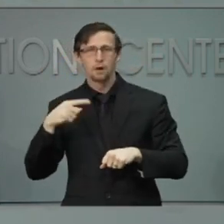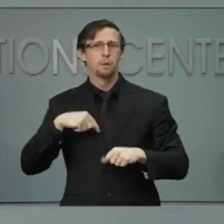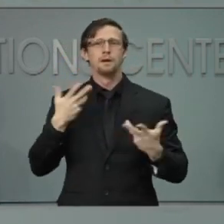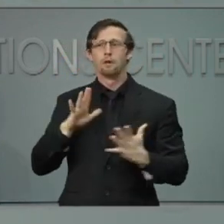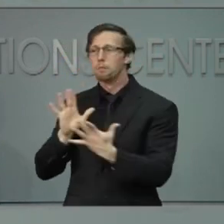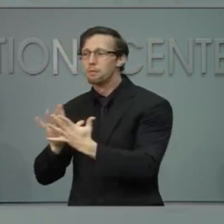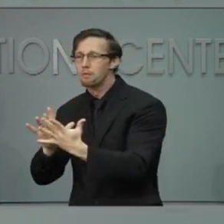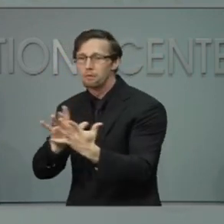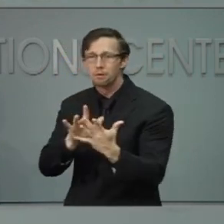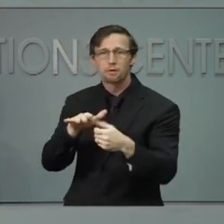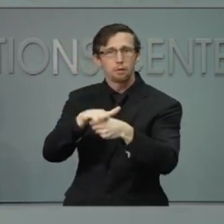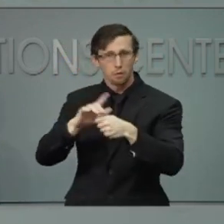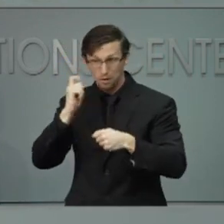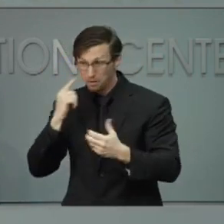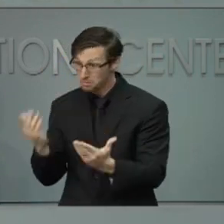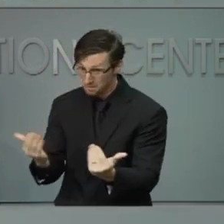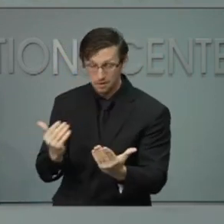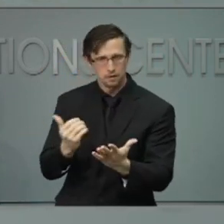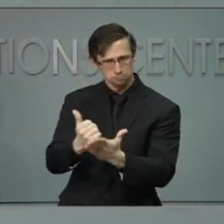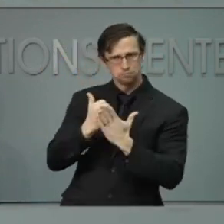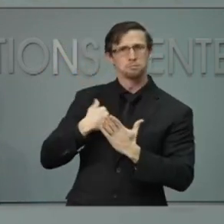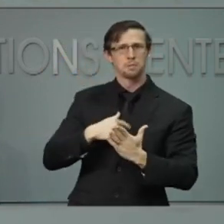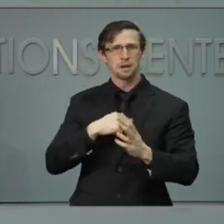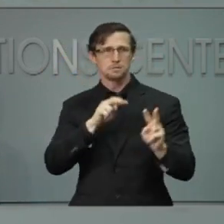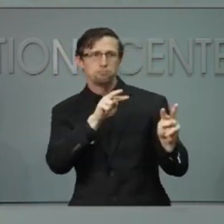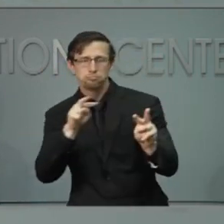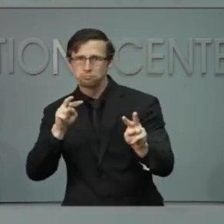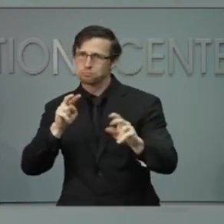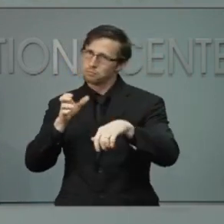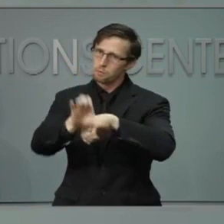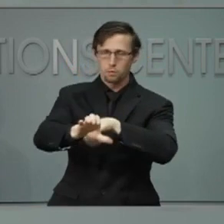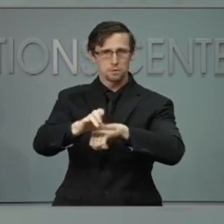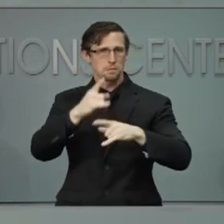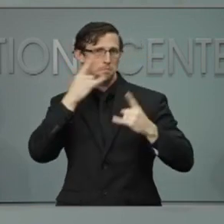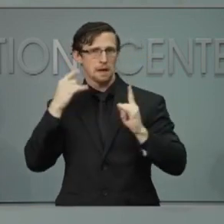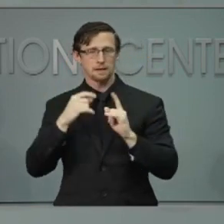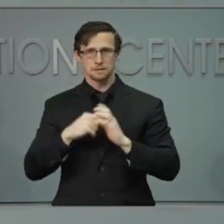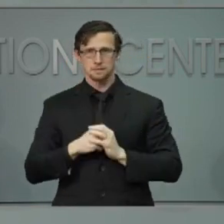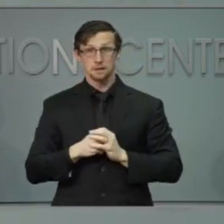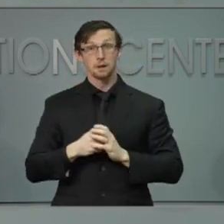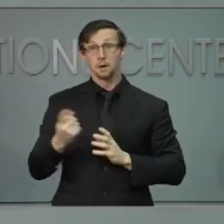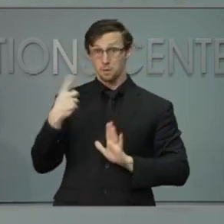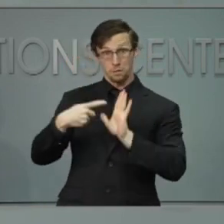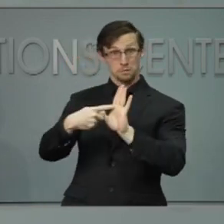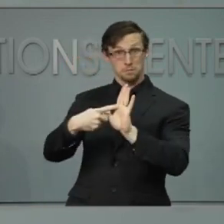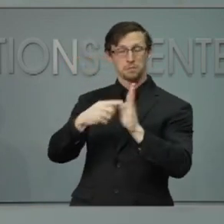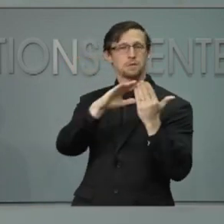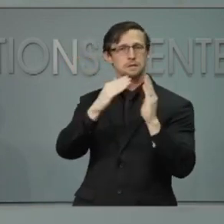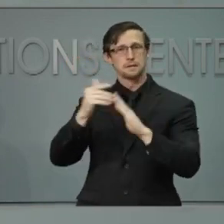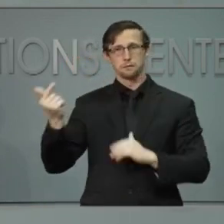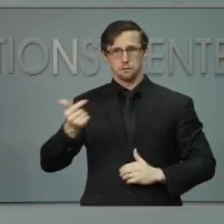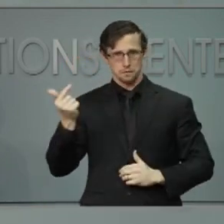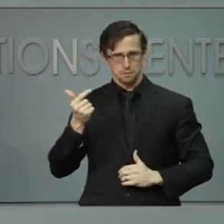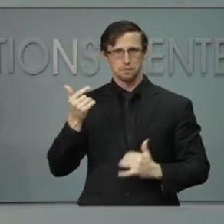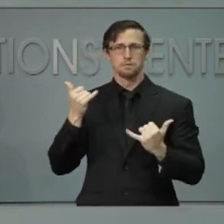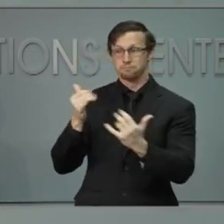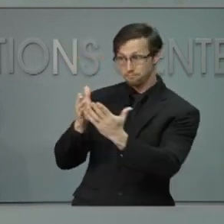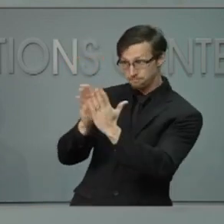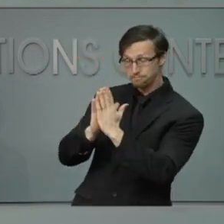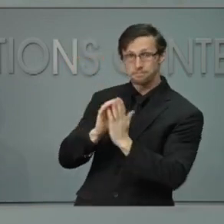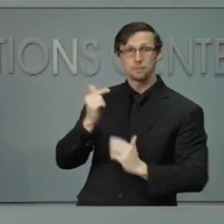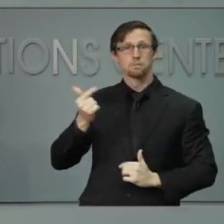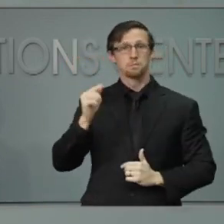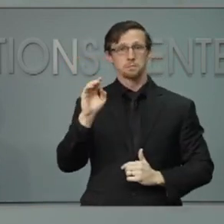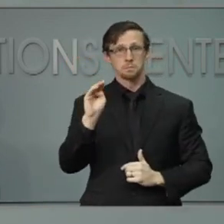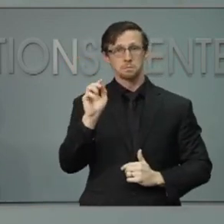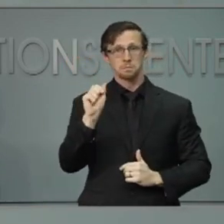to work with us and step up enforcement. One of those is the city of Greensboro, and I'd like to ask Greensboro Mayor